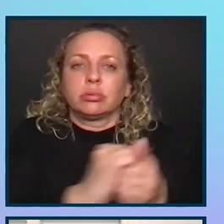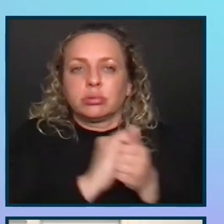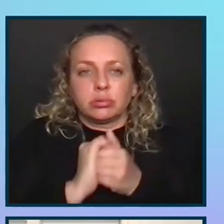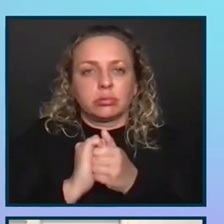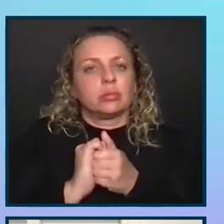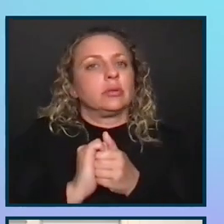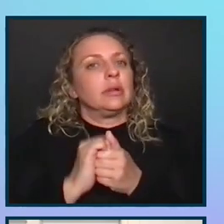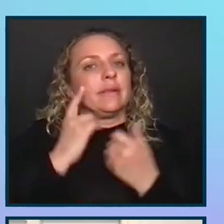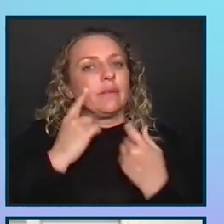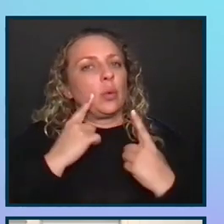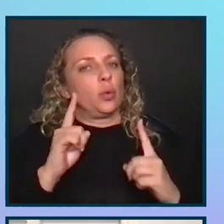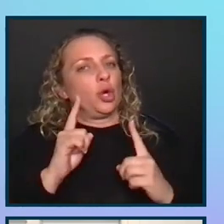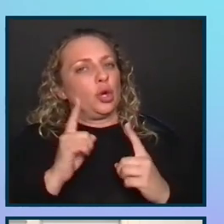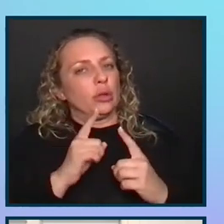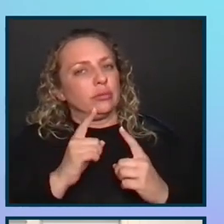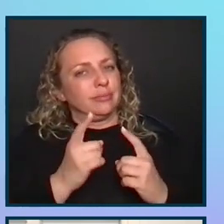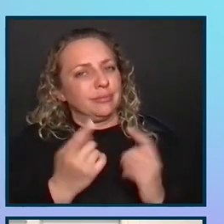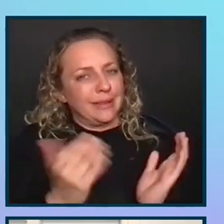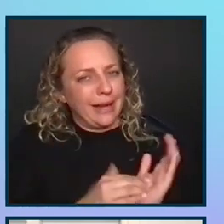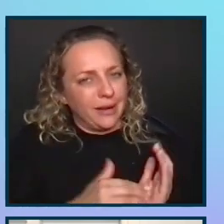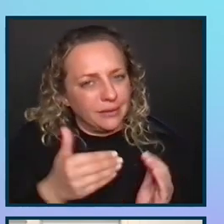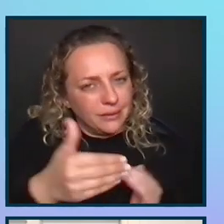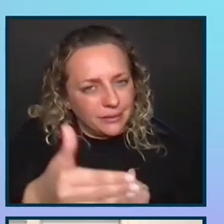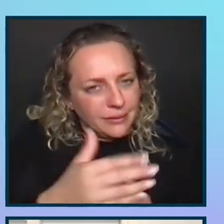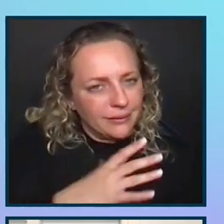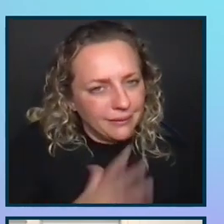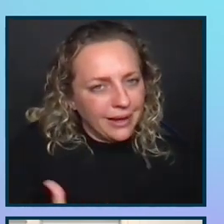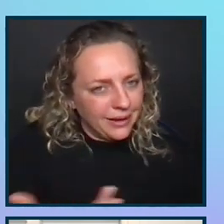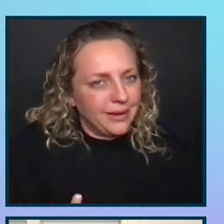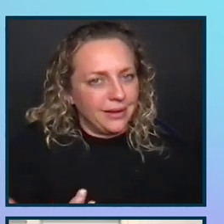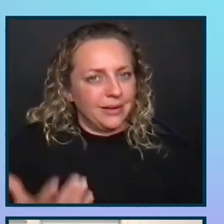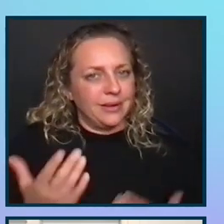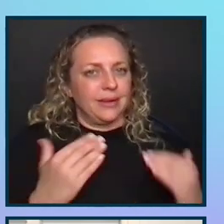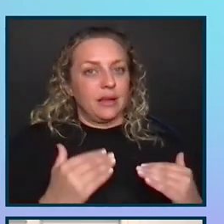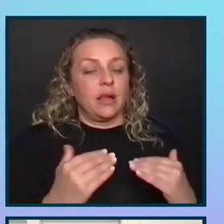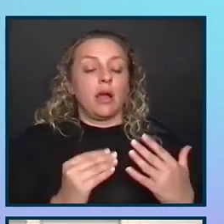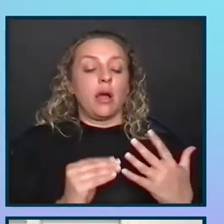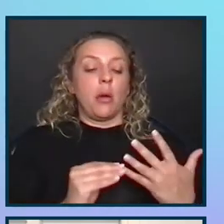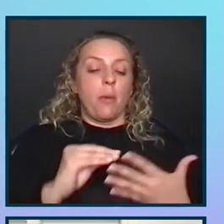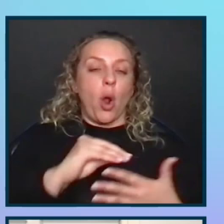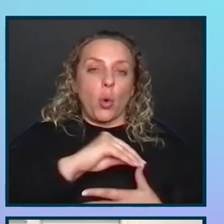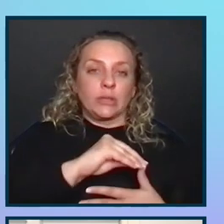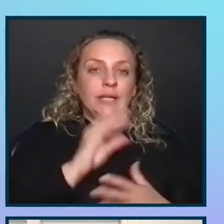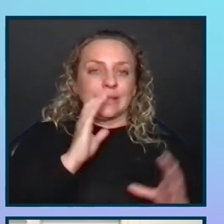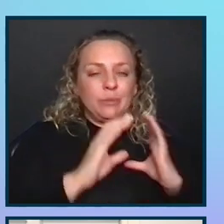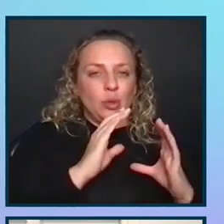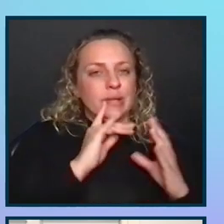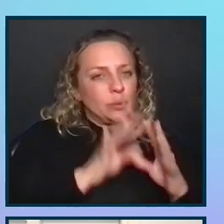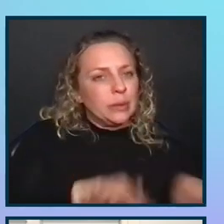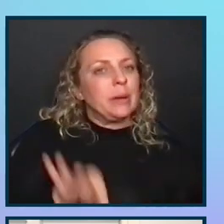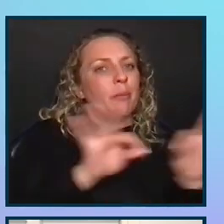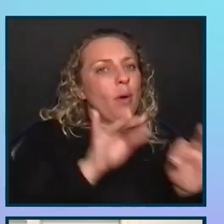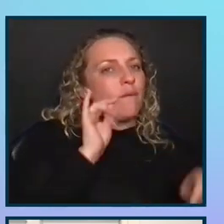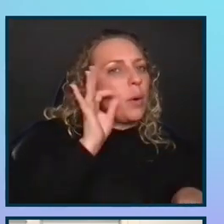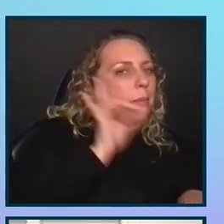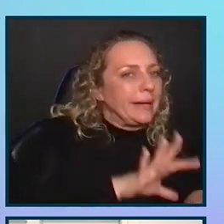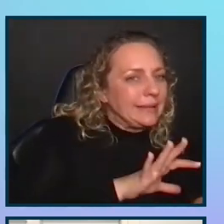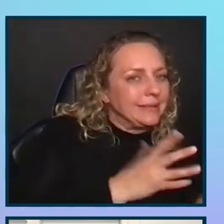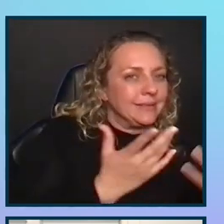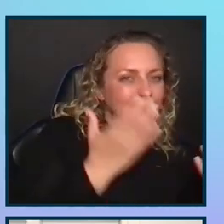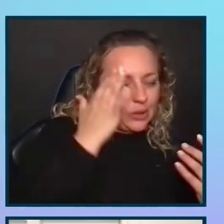Prioritize communication. That is a huge one. That's how beehives survive and thrive. Swarm occasionally as needed.